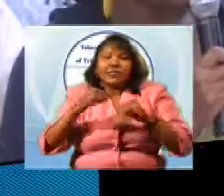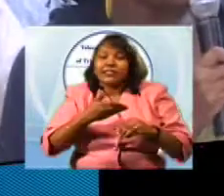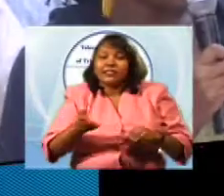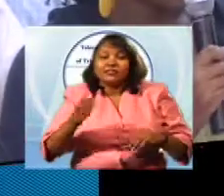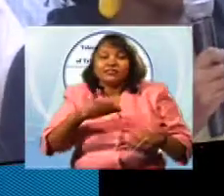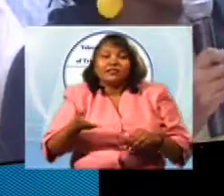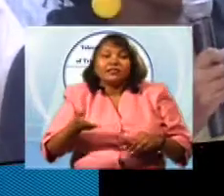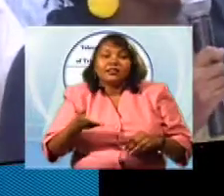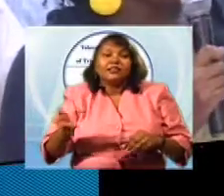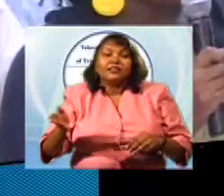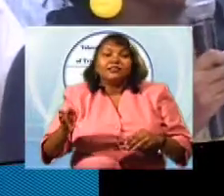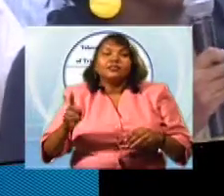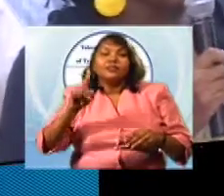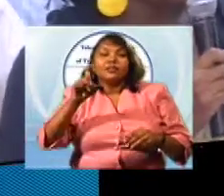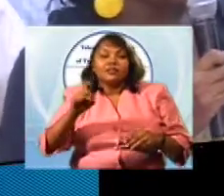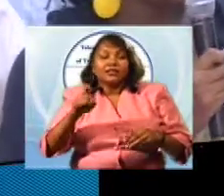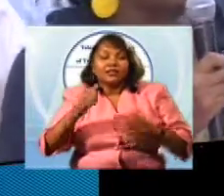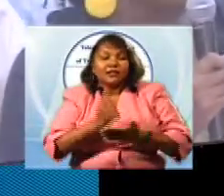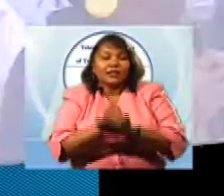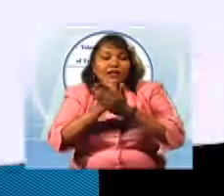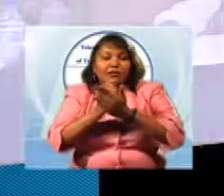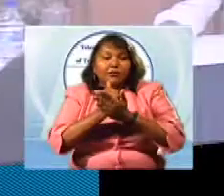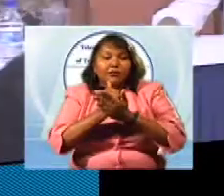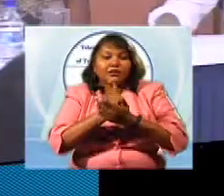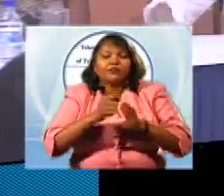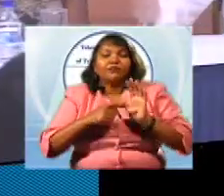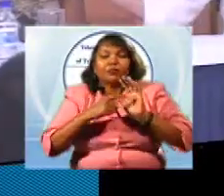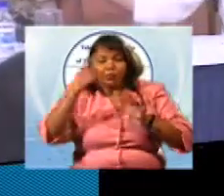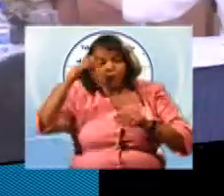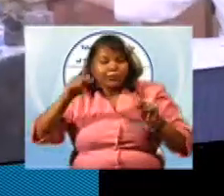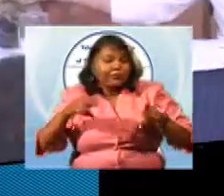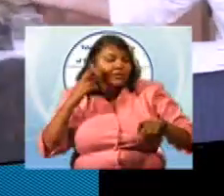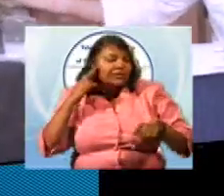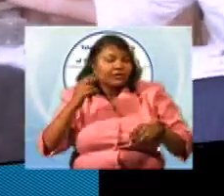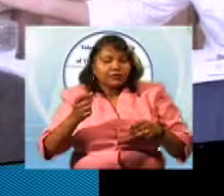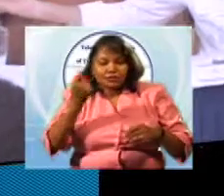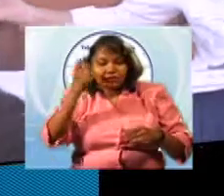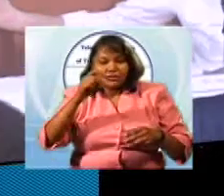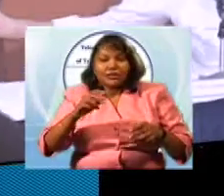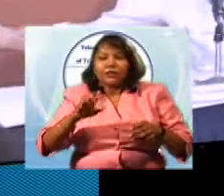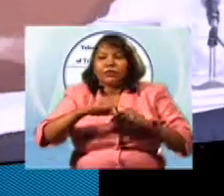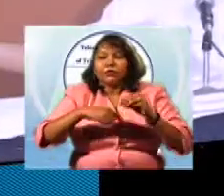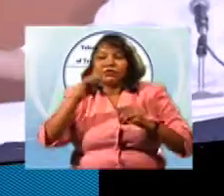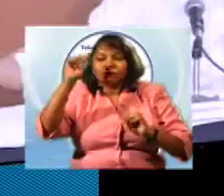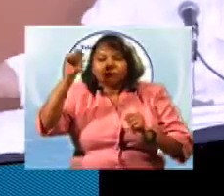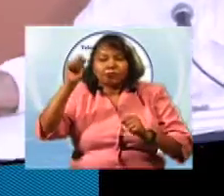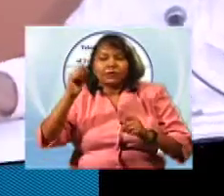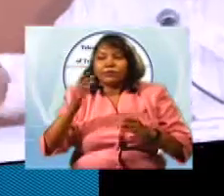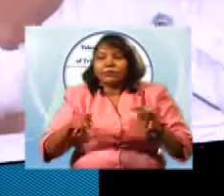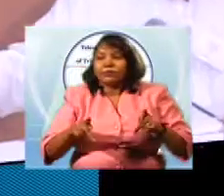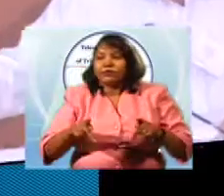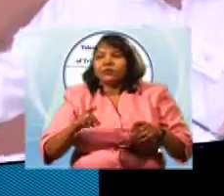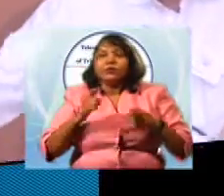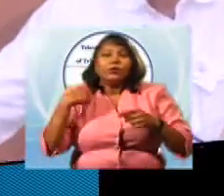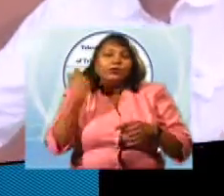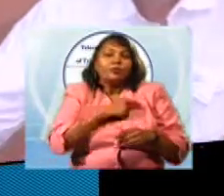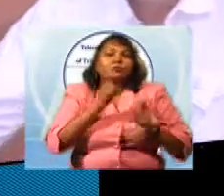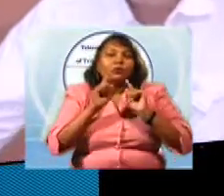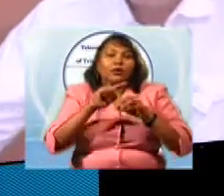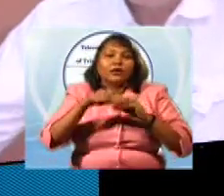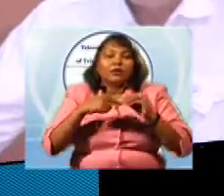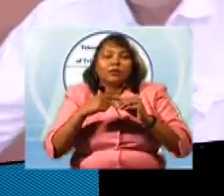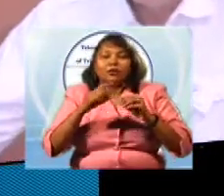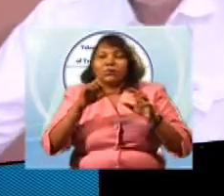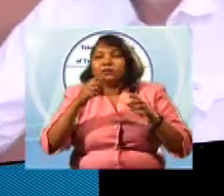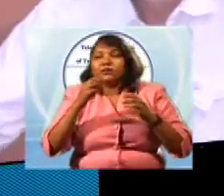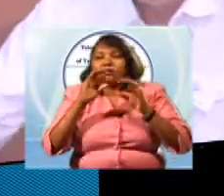the things that help us to understand who we are. We would love, we've been talking with Professor Ramchan about doing these